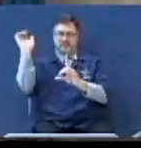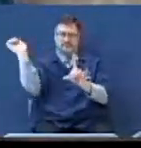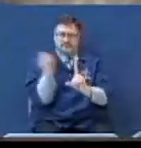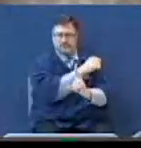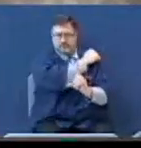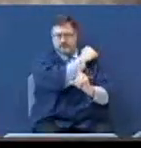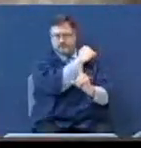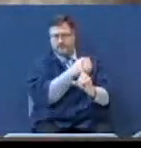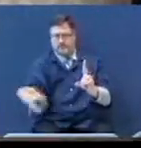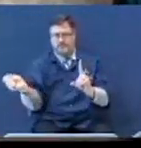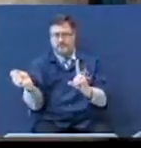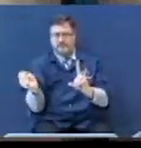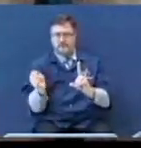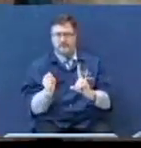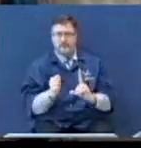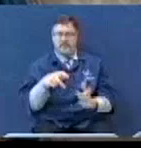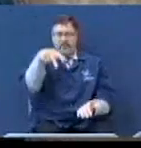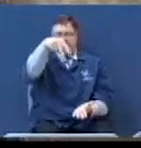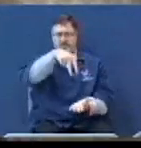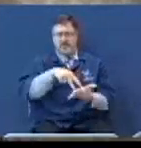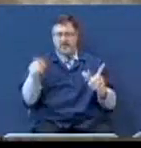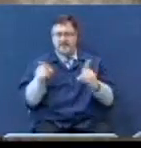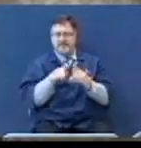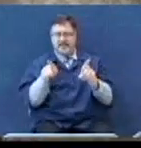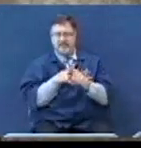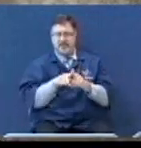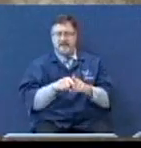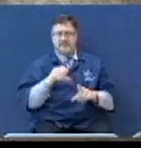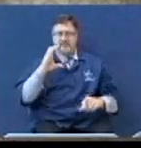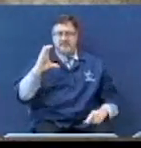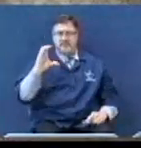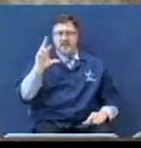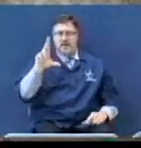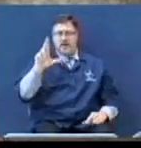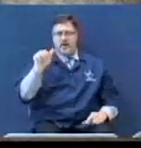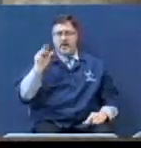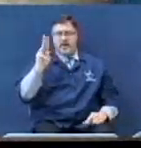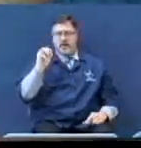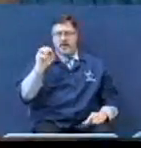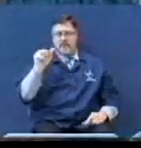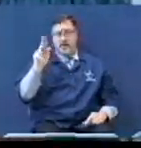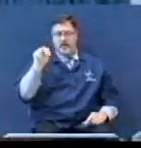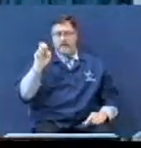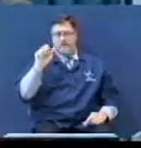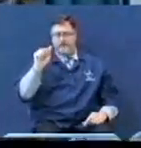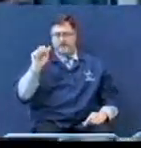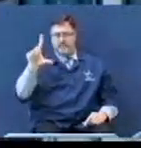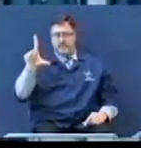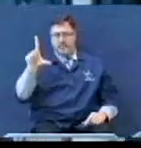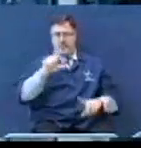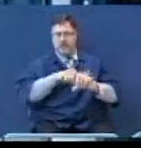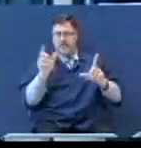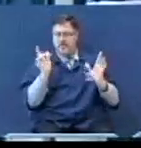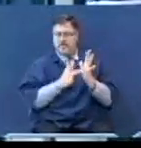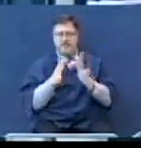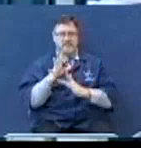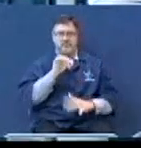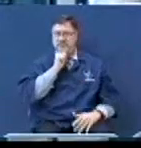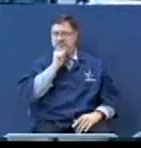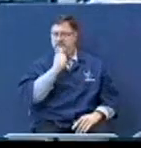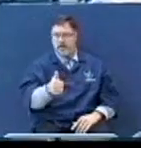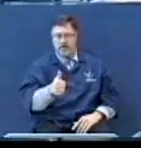He stood up there as a criminal. Ladies and gentlemen, he was not the criminal.